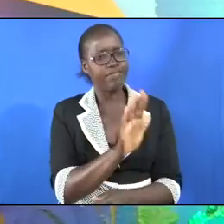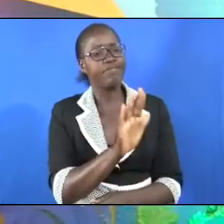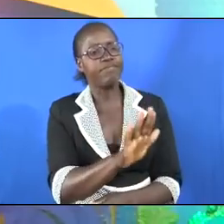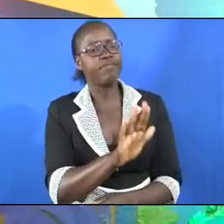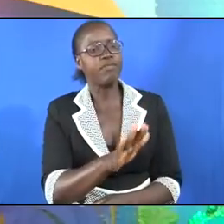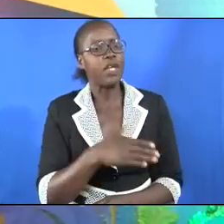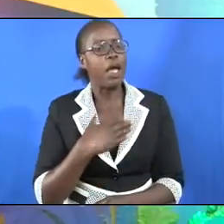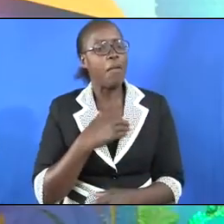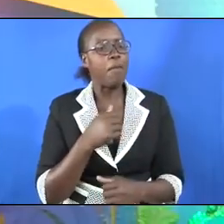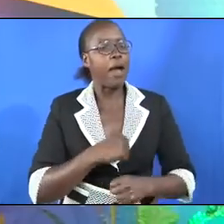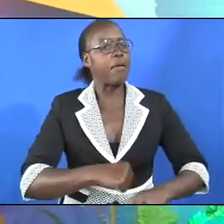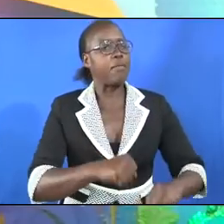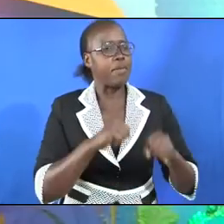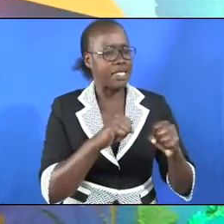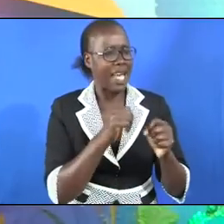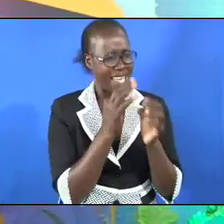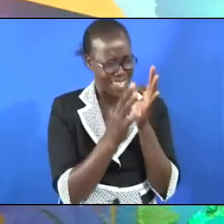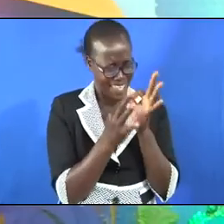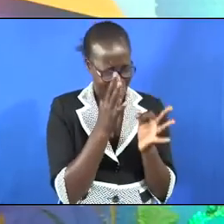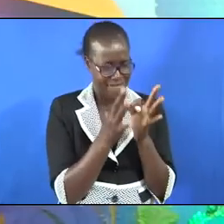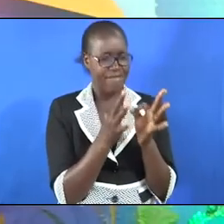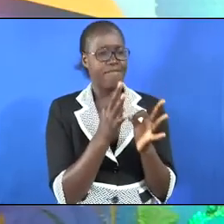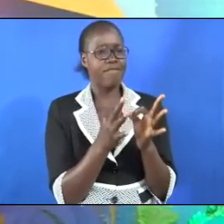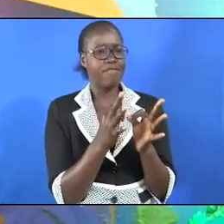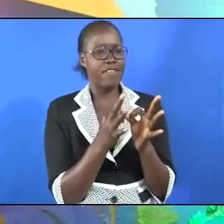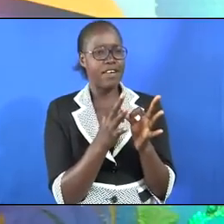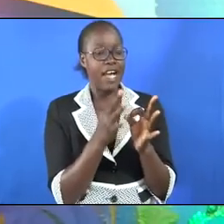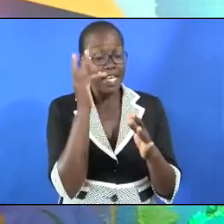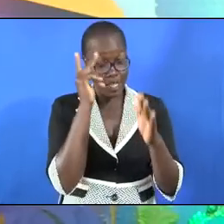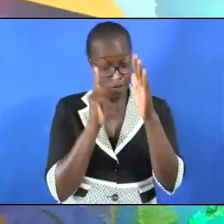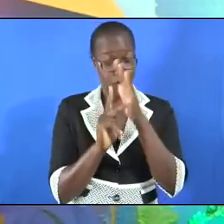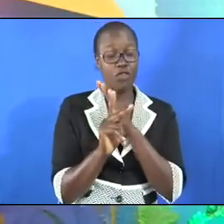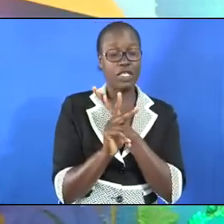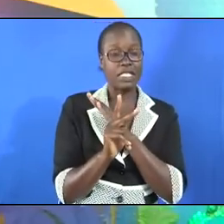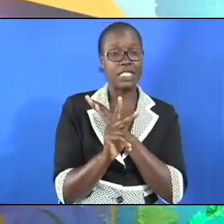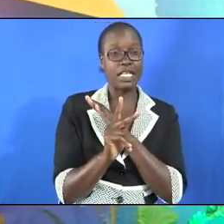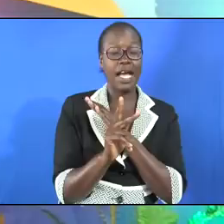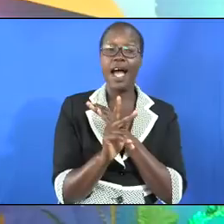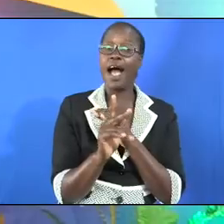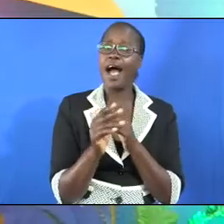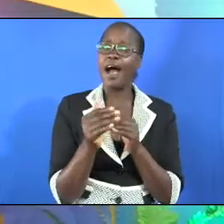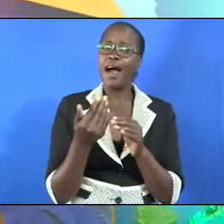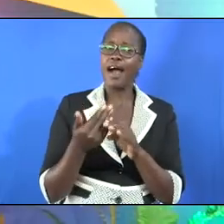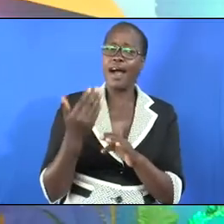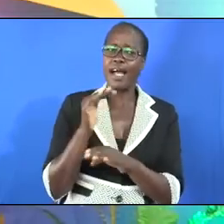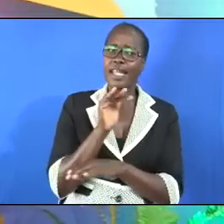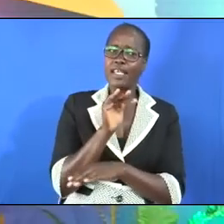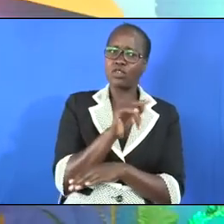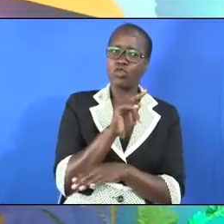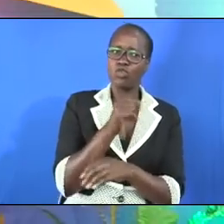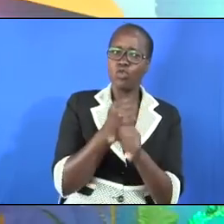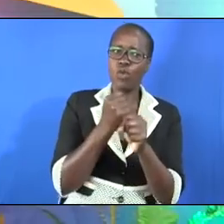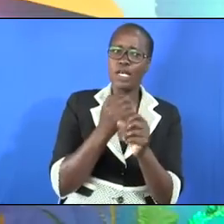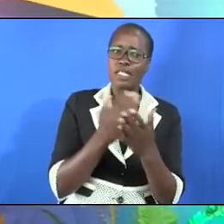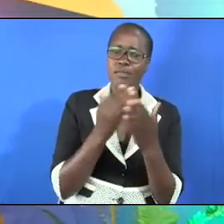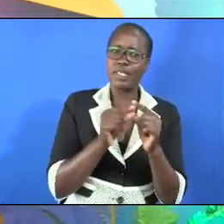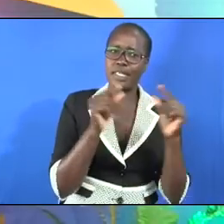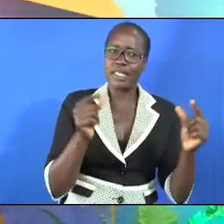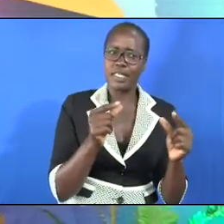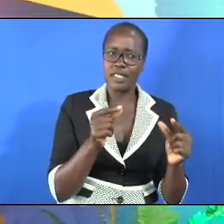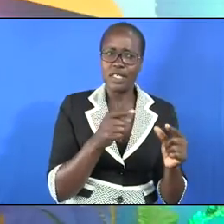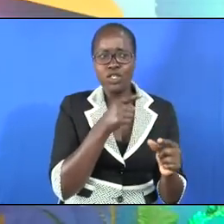my father, if the prophet had told you to do something great,